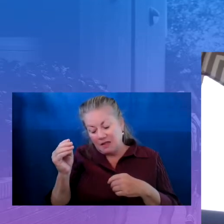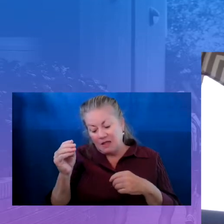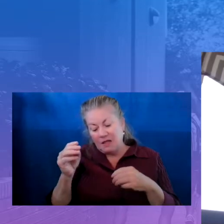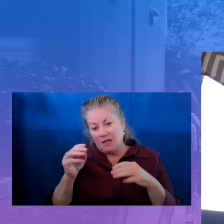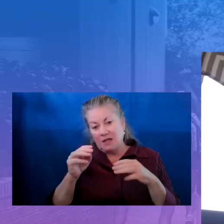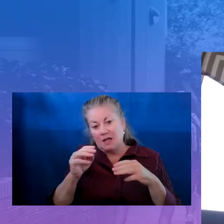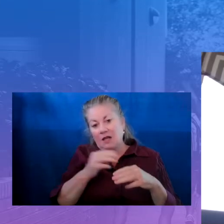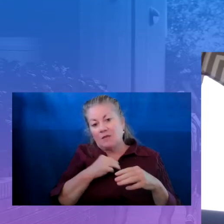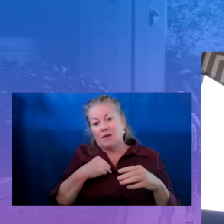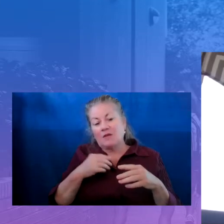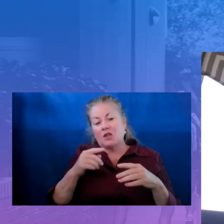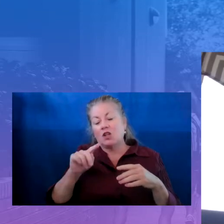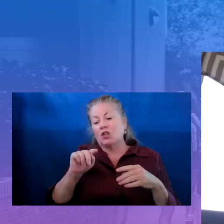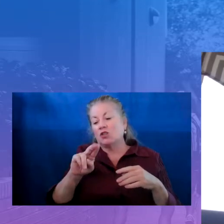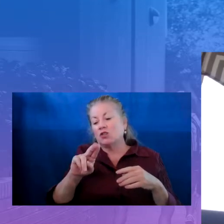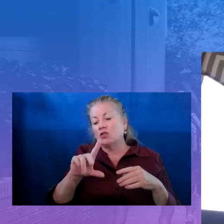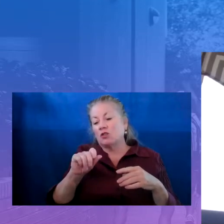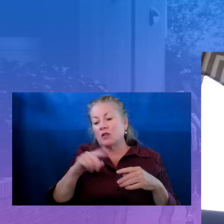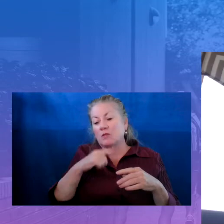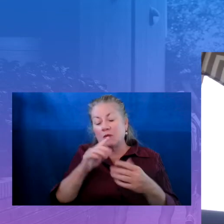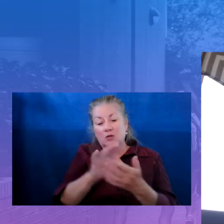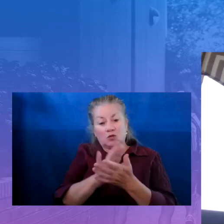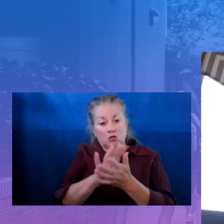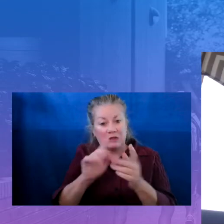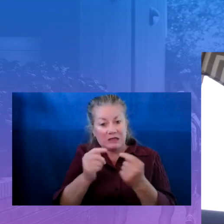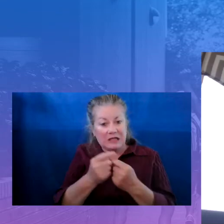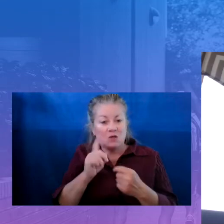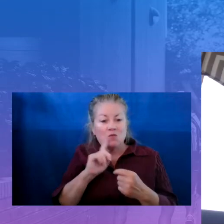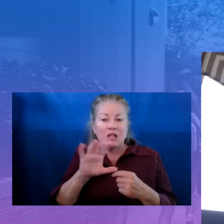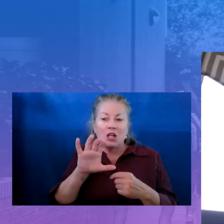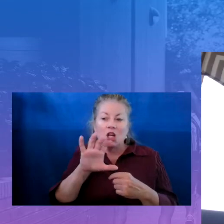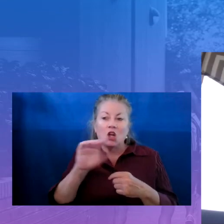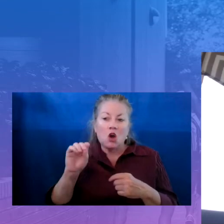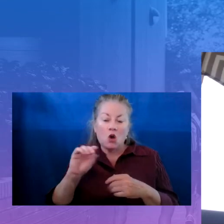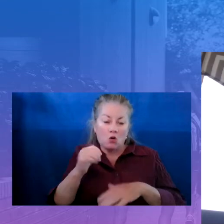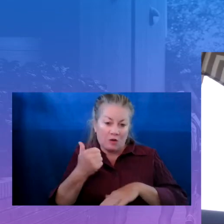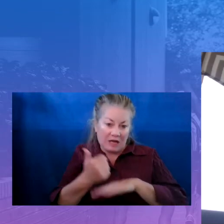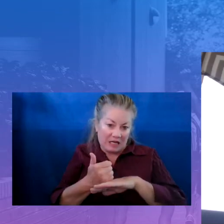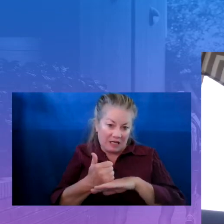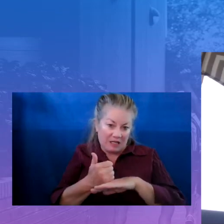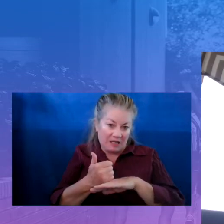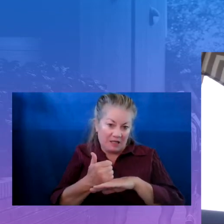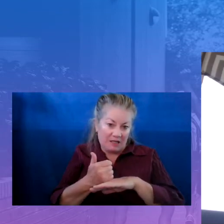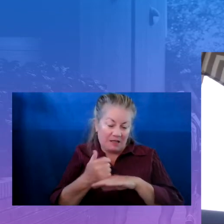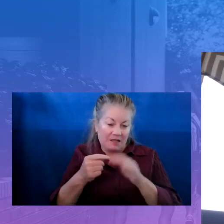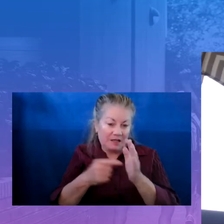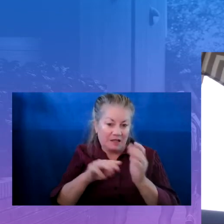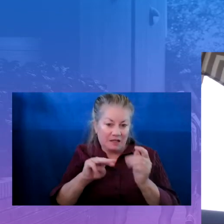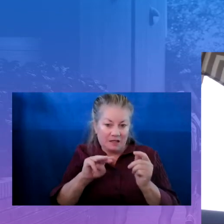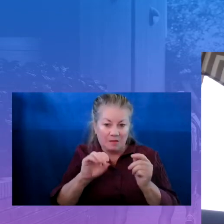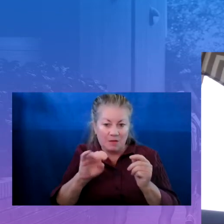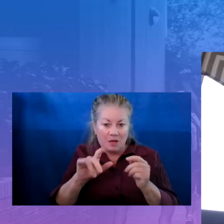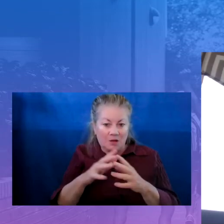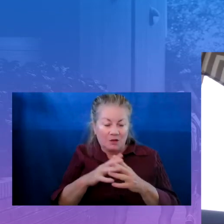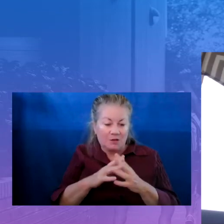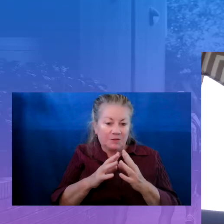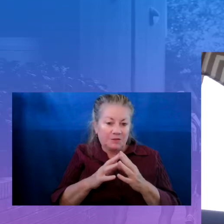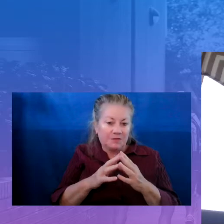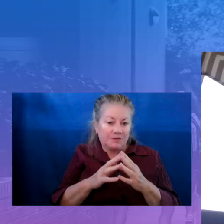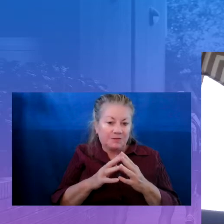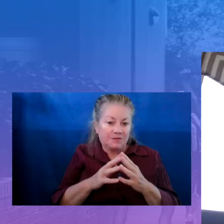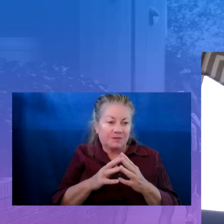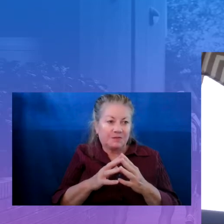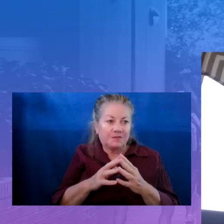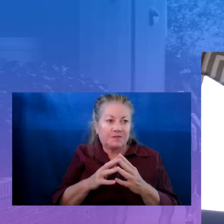really co-created the model that we're using. We believe in learning science, right? We really value that